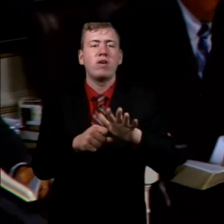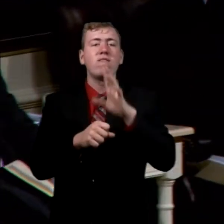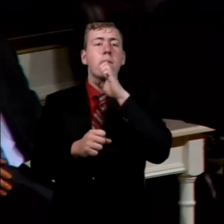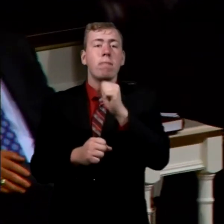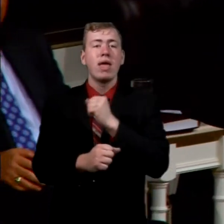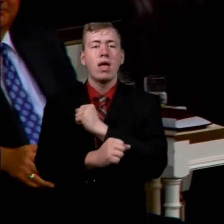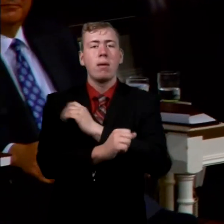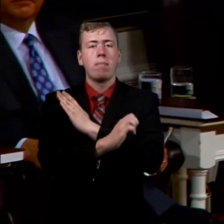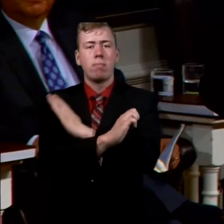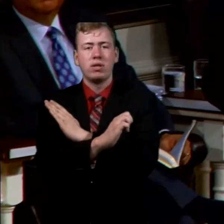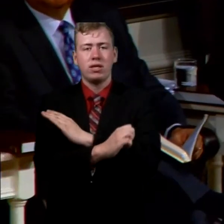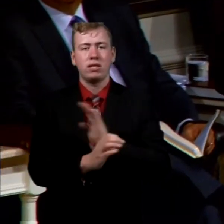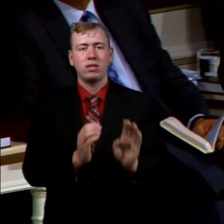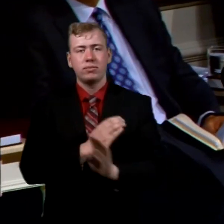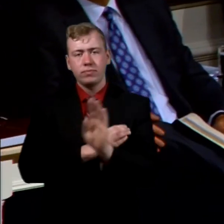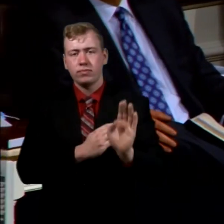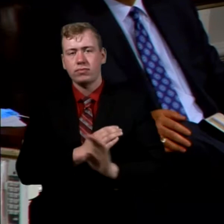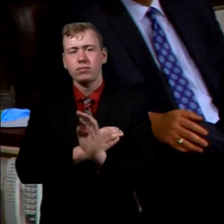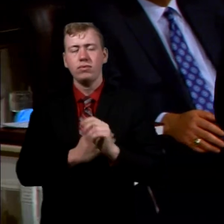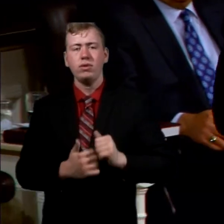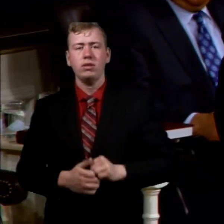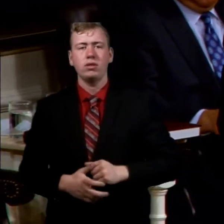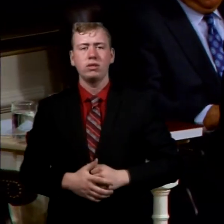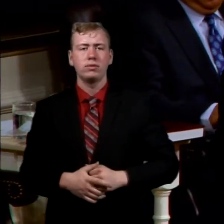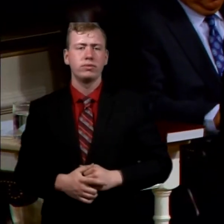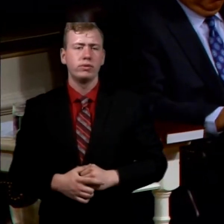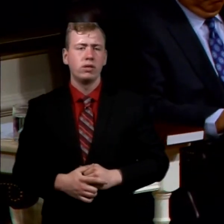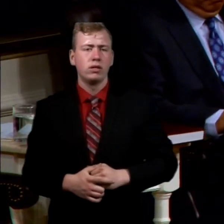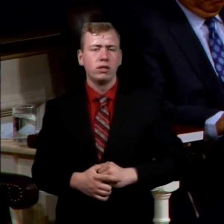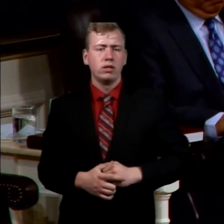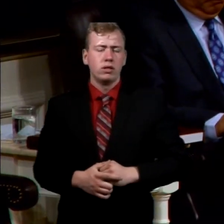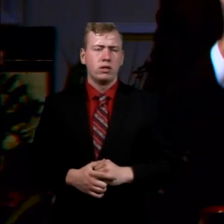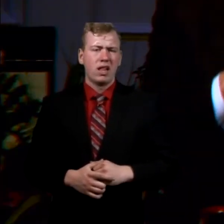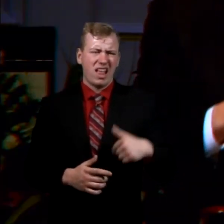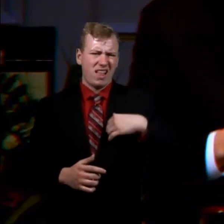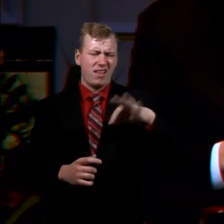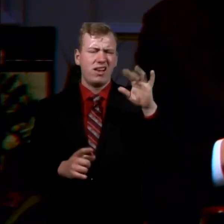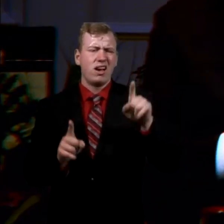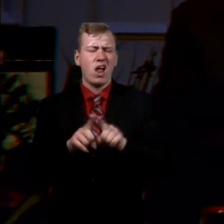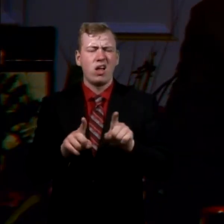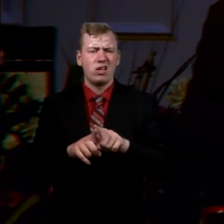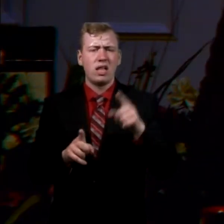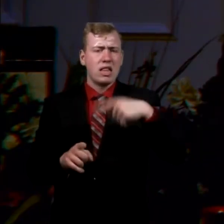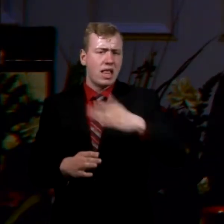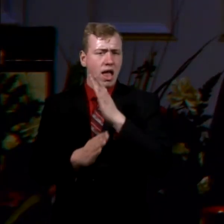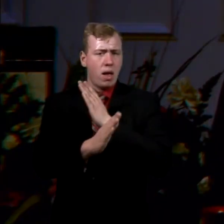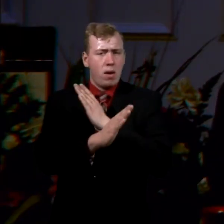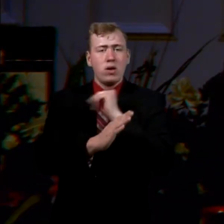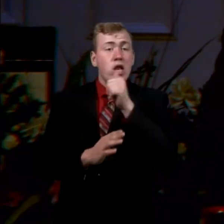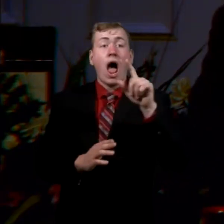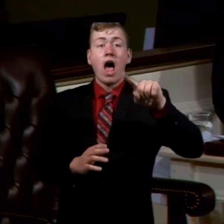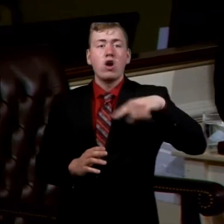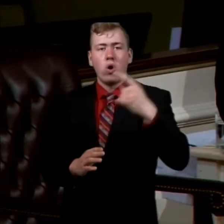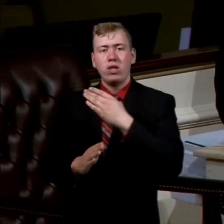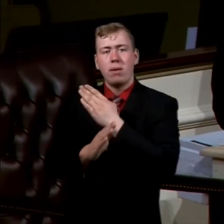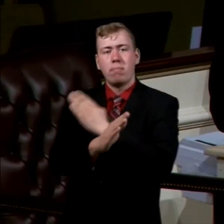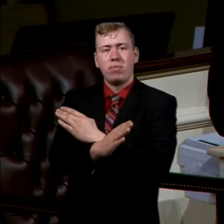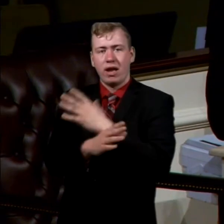Protected him. I find also that they not only protect him, but they prepared them.